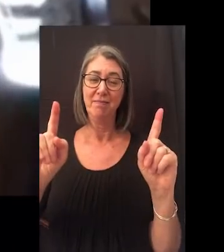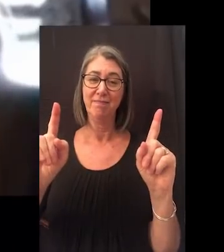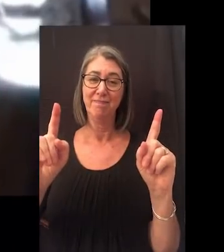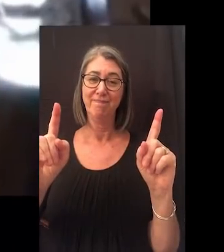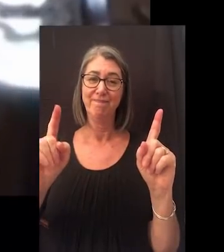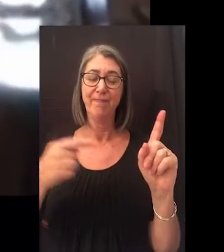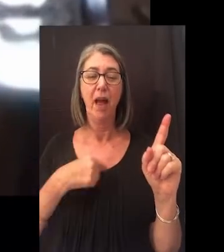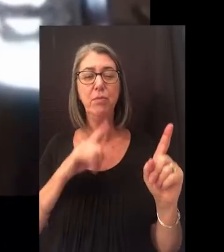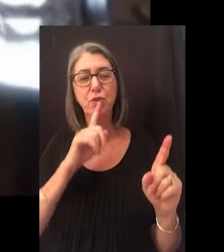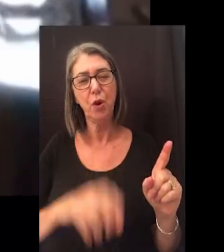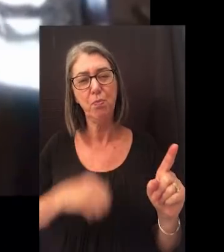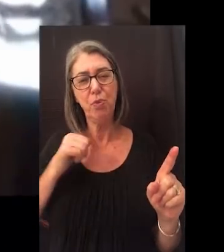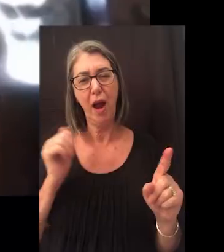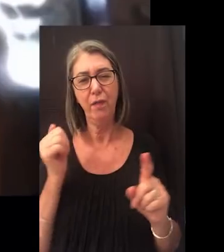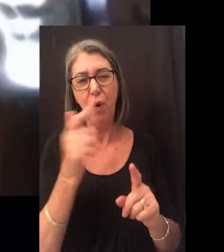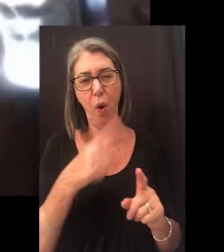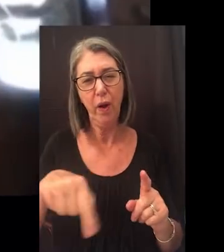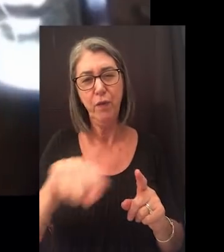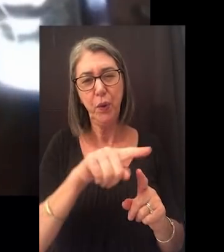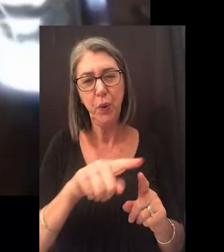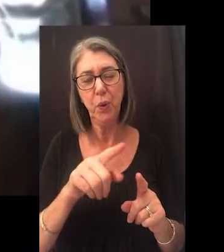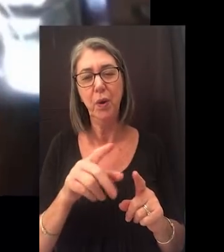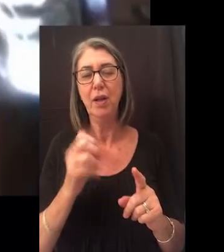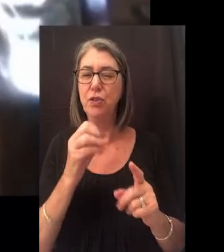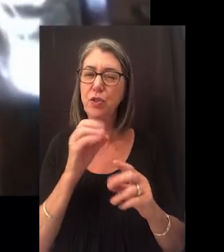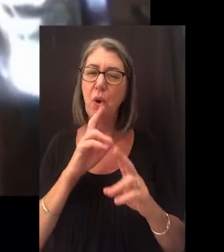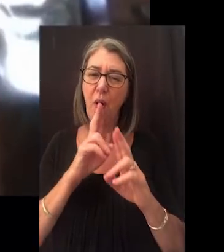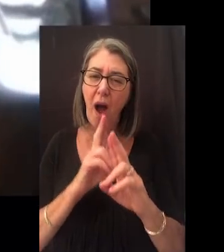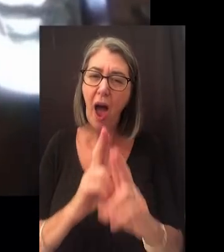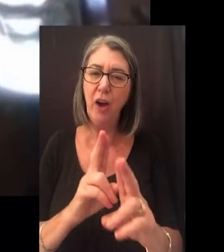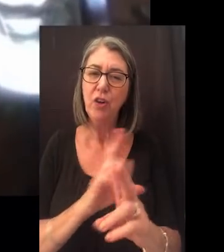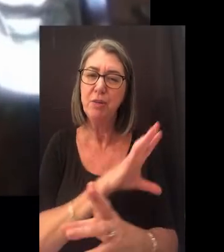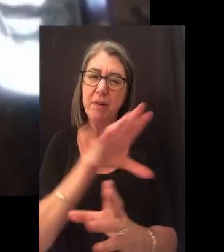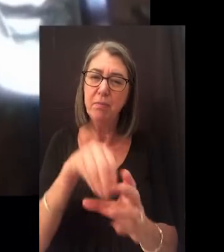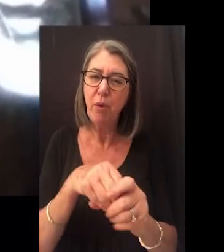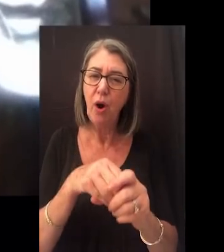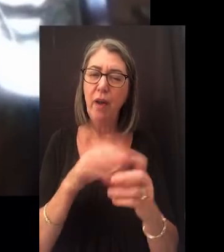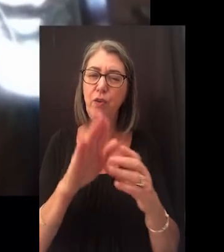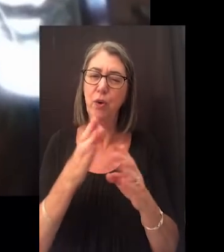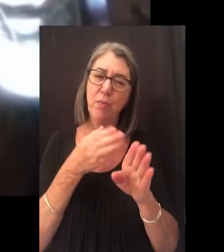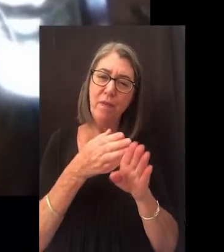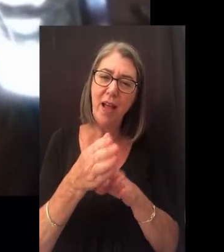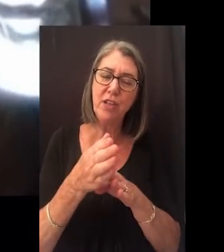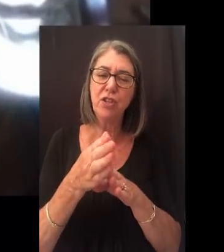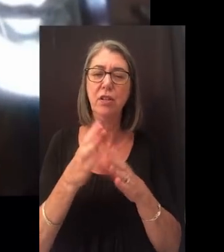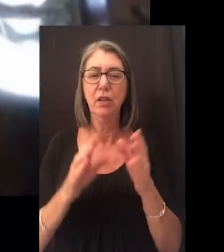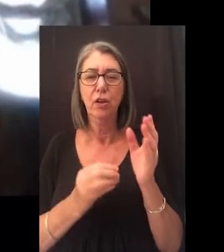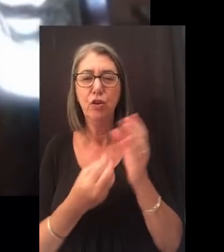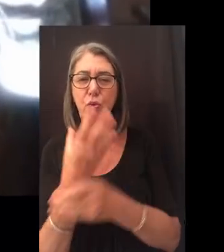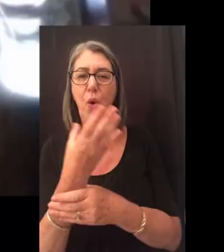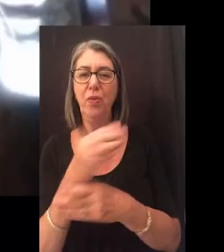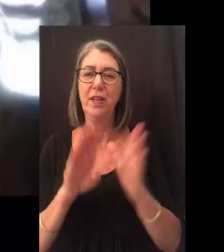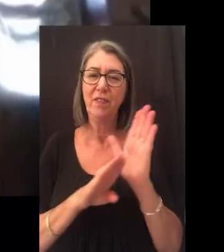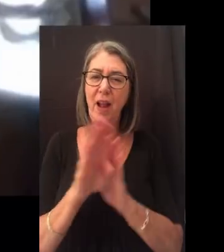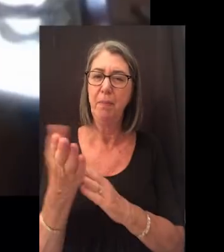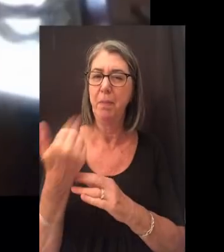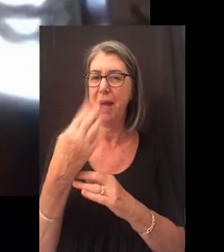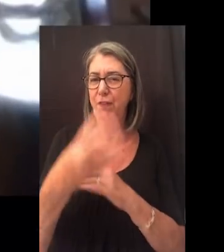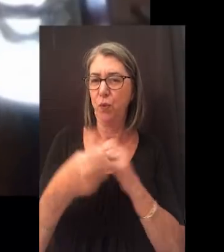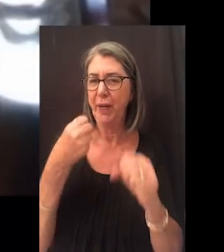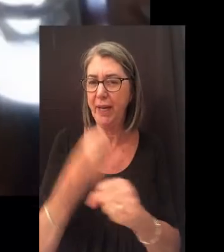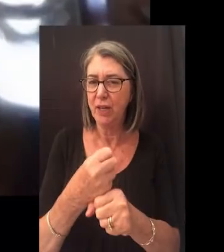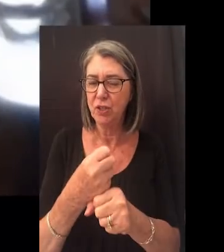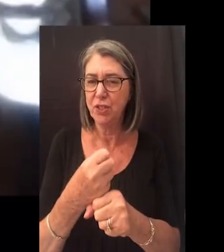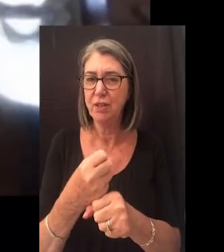on your accomplishment. I am so proud of all of you and so honored to have been a part of your professional growth and